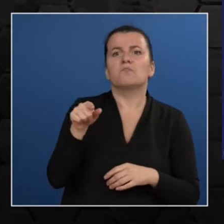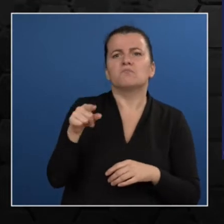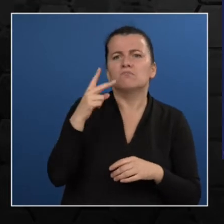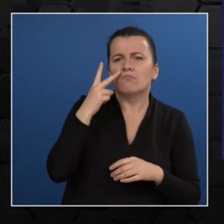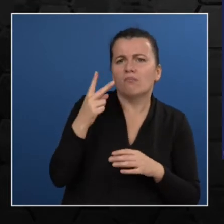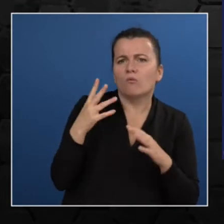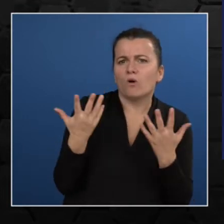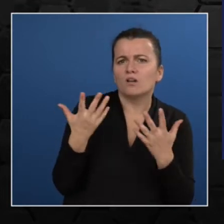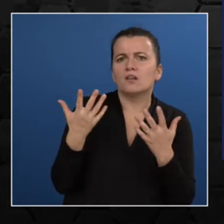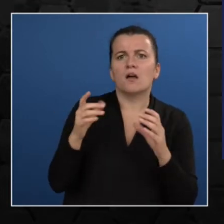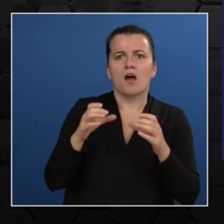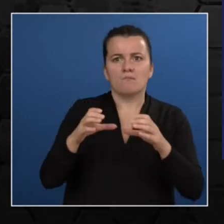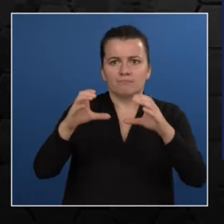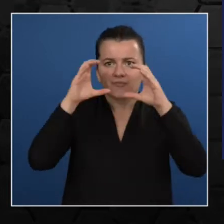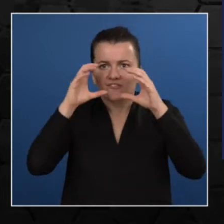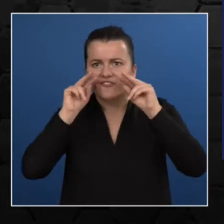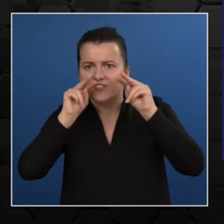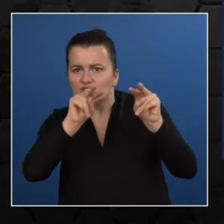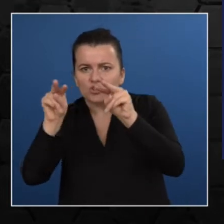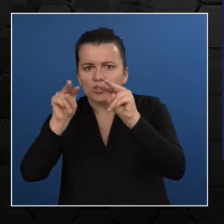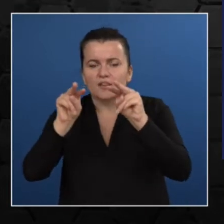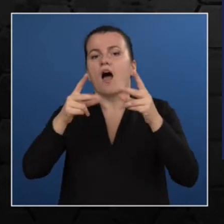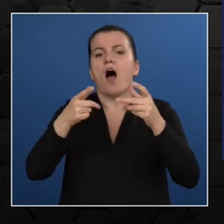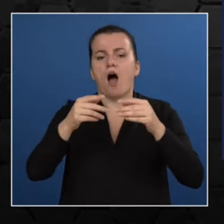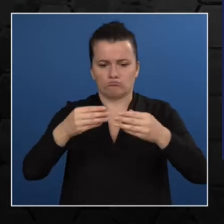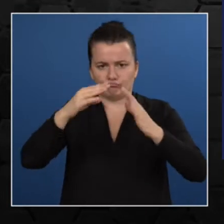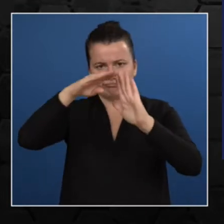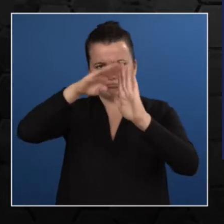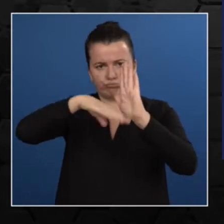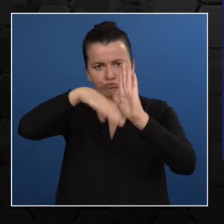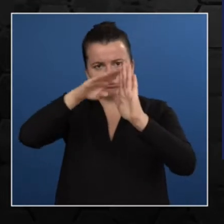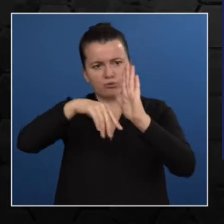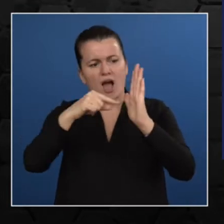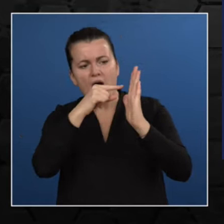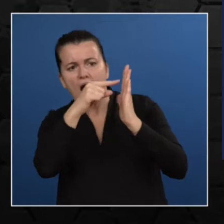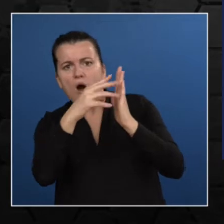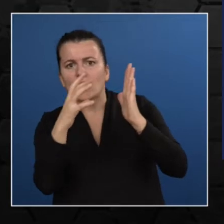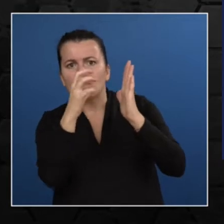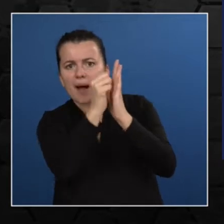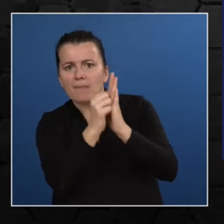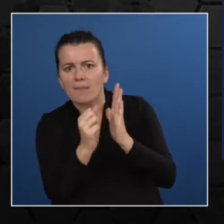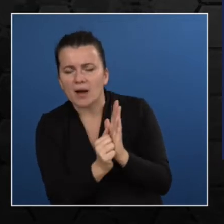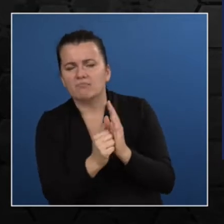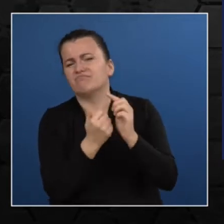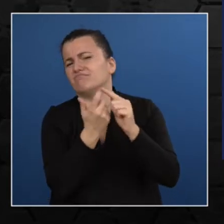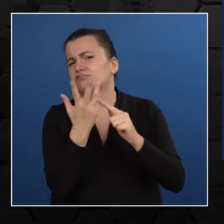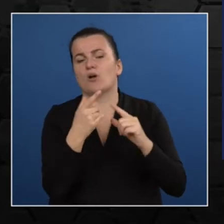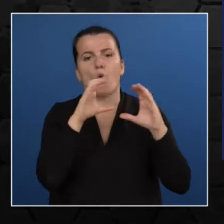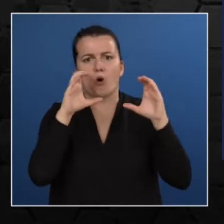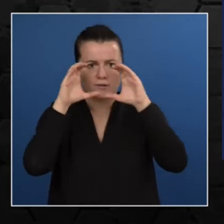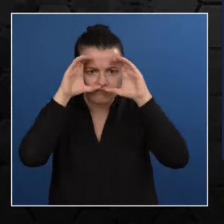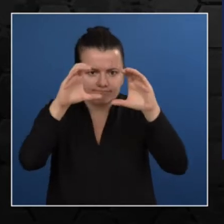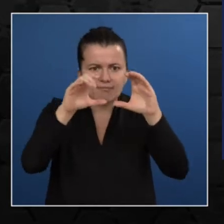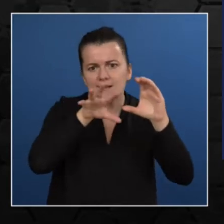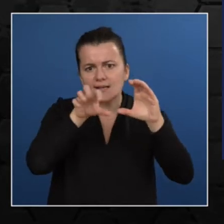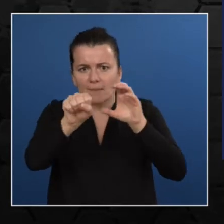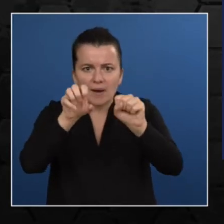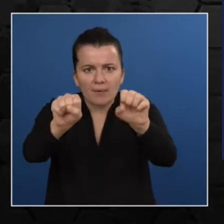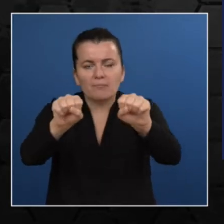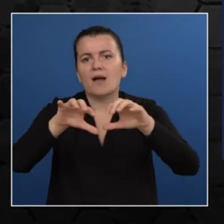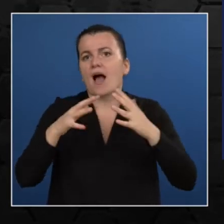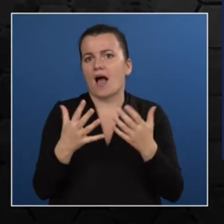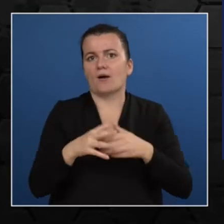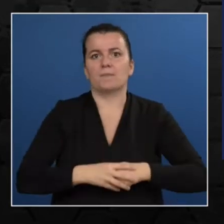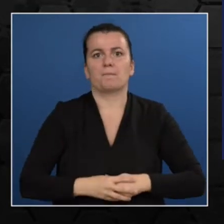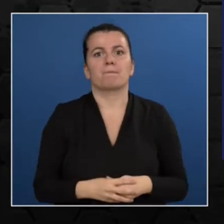the projects, which is always very exciting where there's a project that's around project plant AI and the other one is